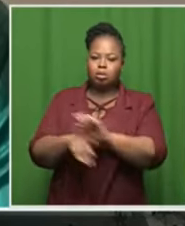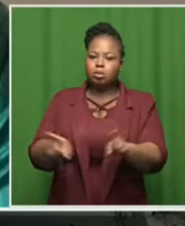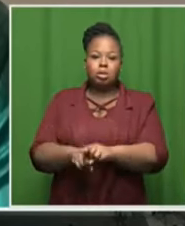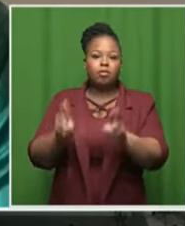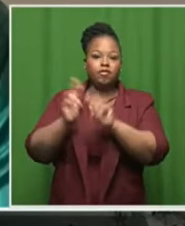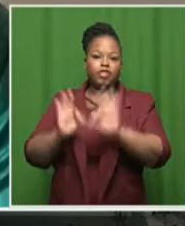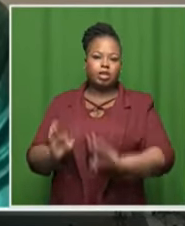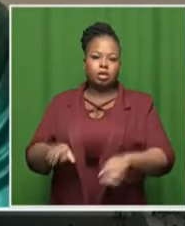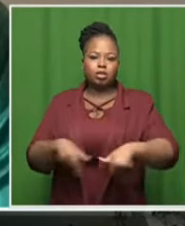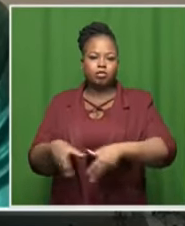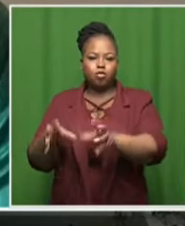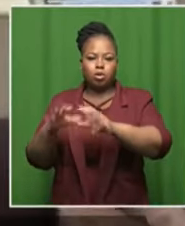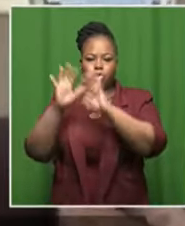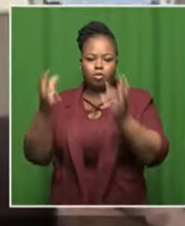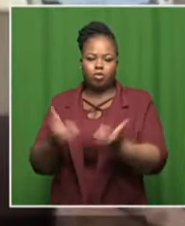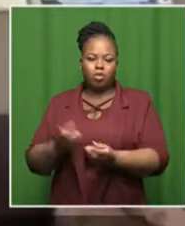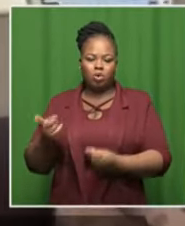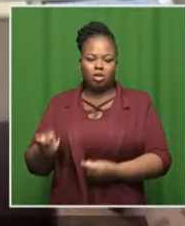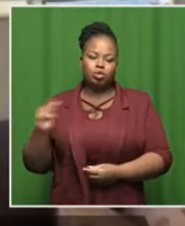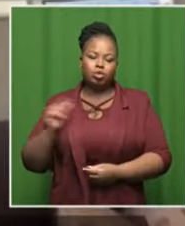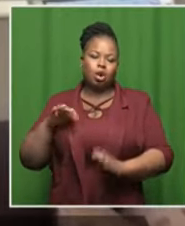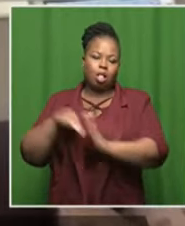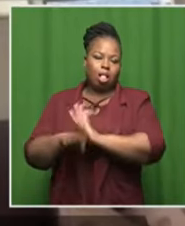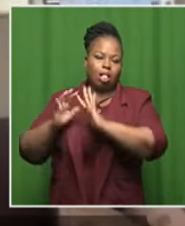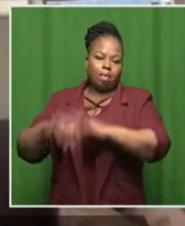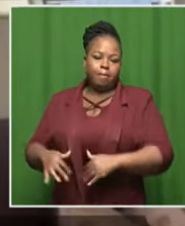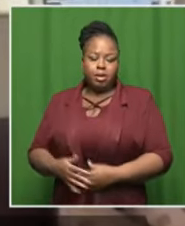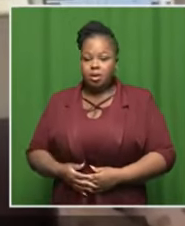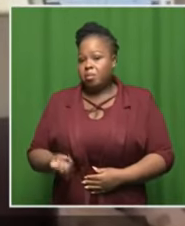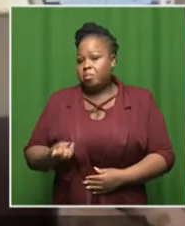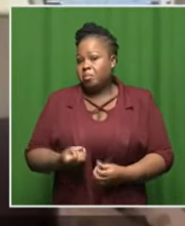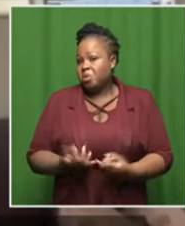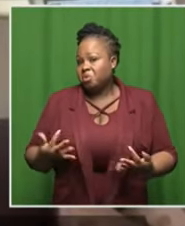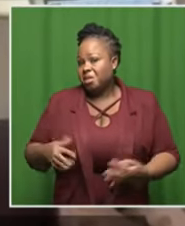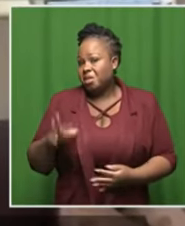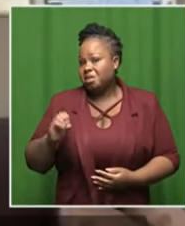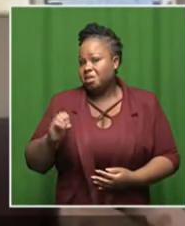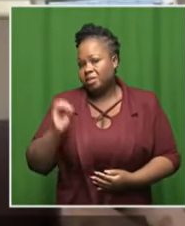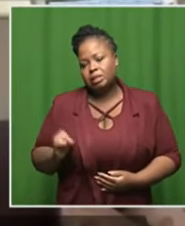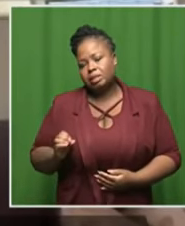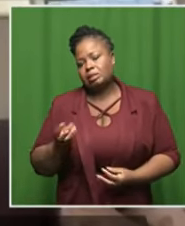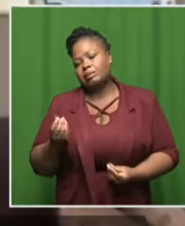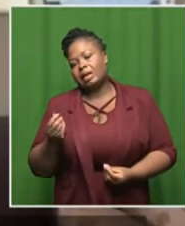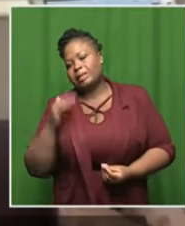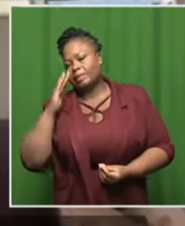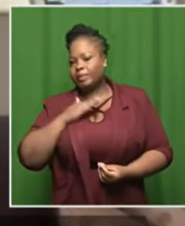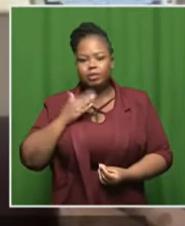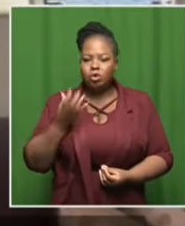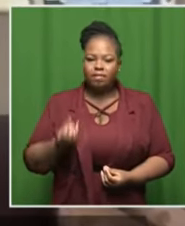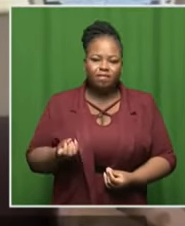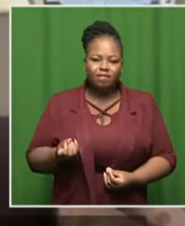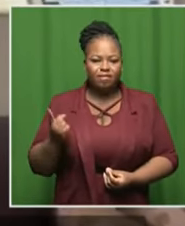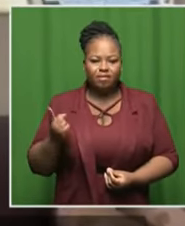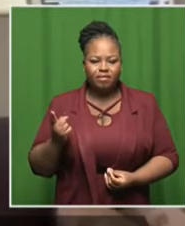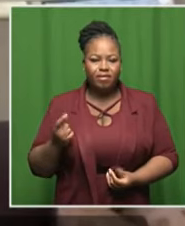federations are rugby unions around the world uh most of them 90 of them are facing financial distress i'm